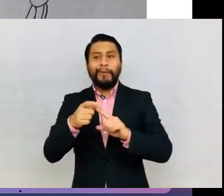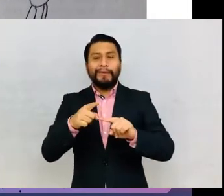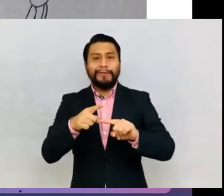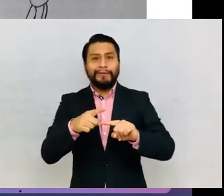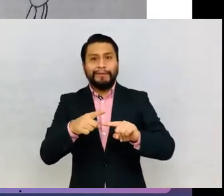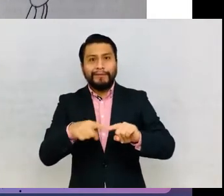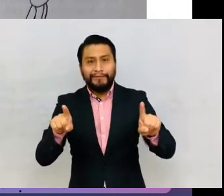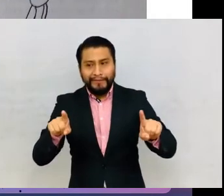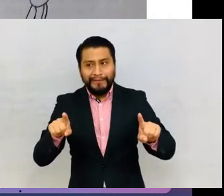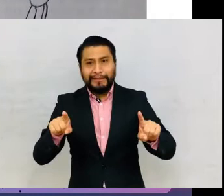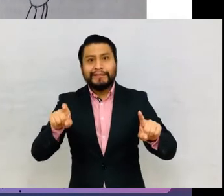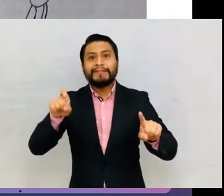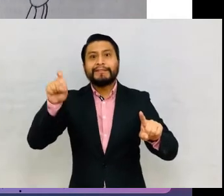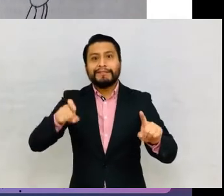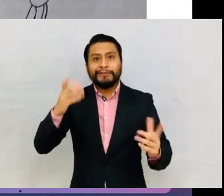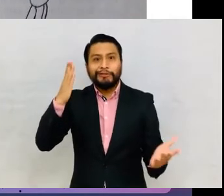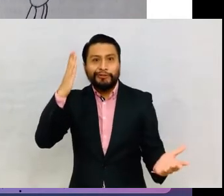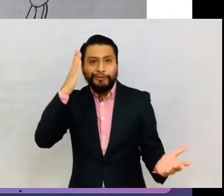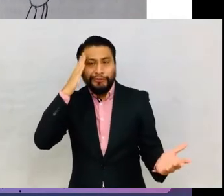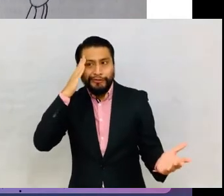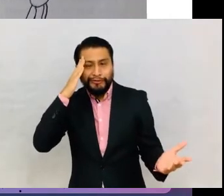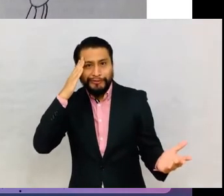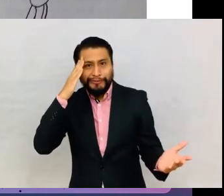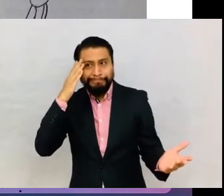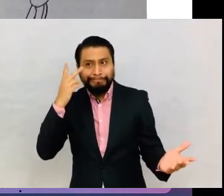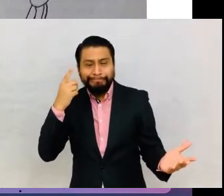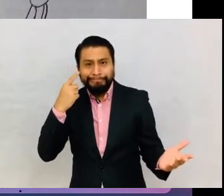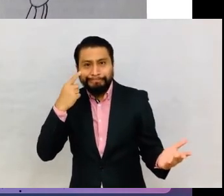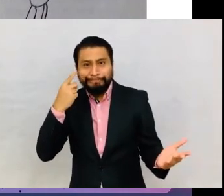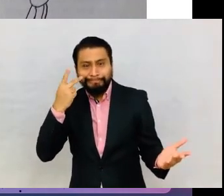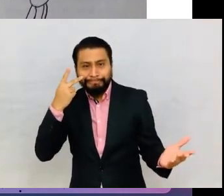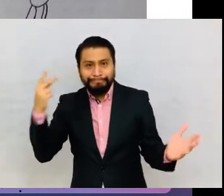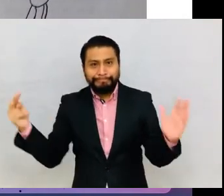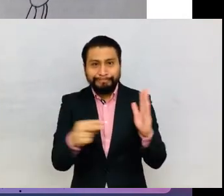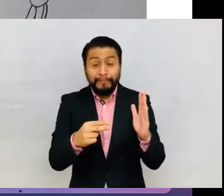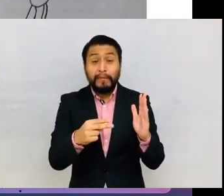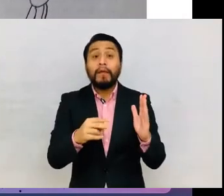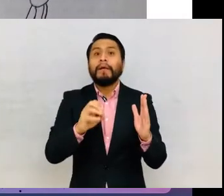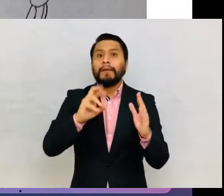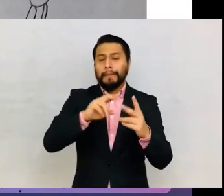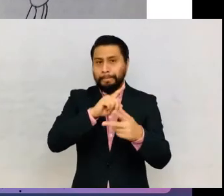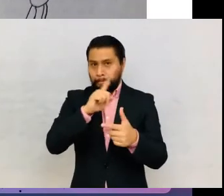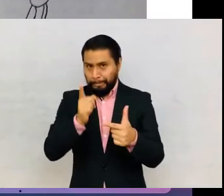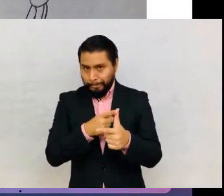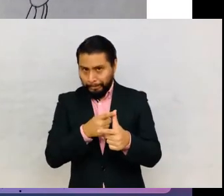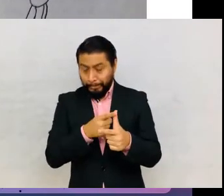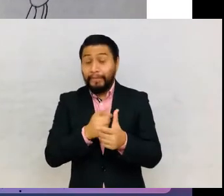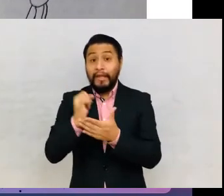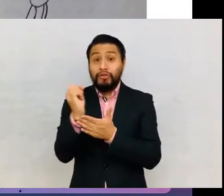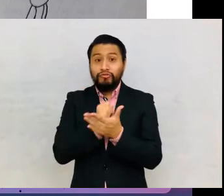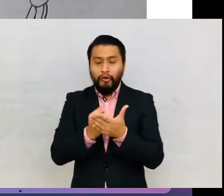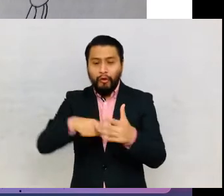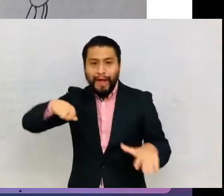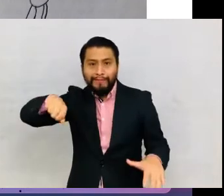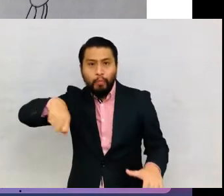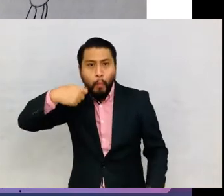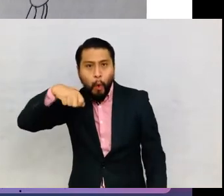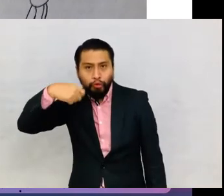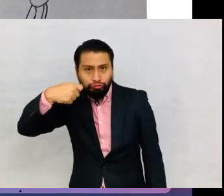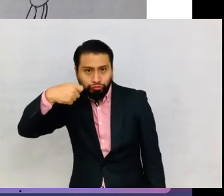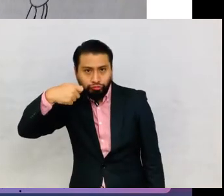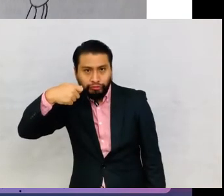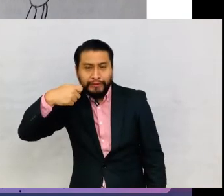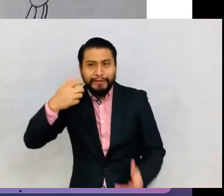However, the same students were asked to draw a spoon as one of the tests, despite the fact